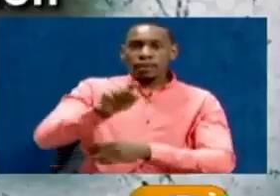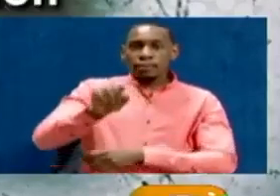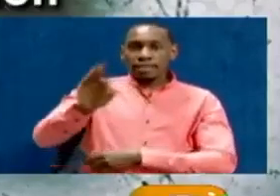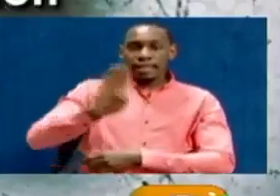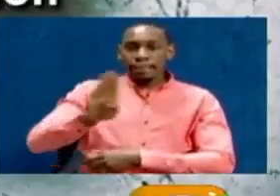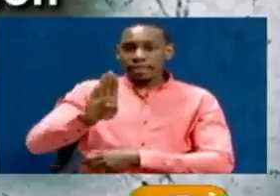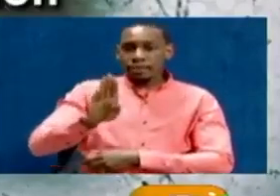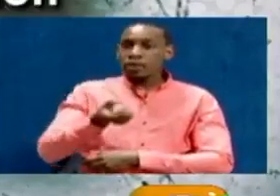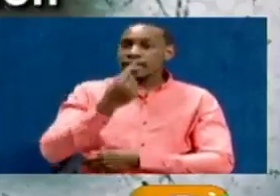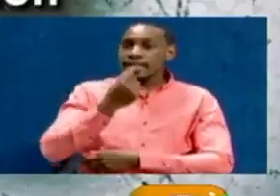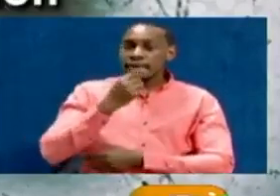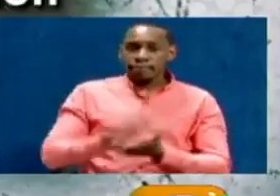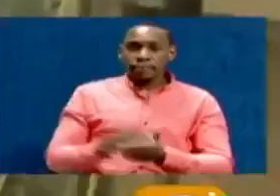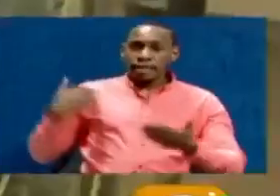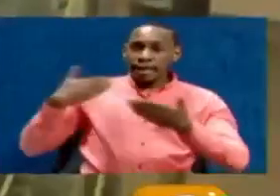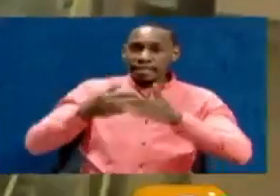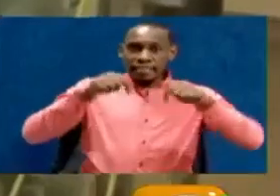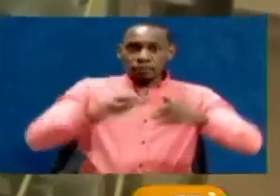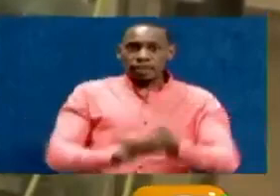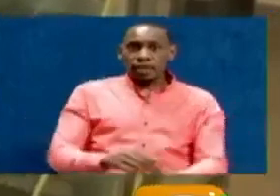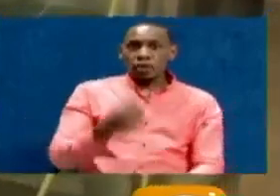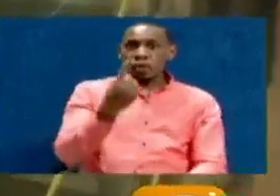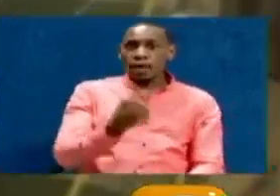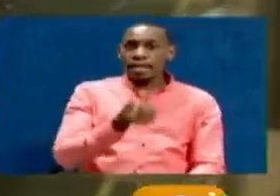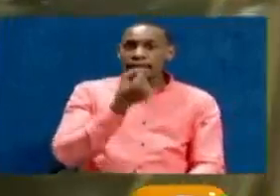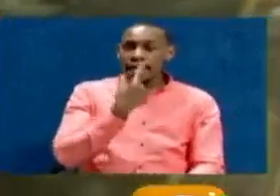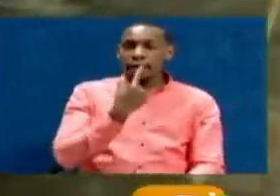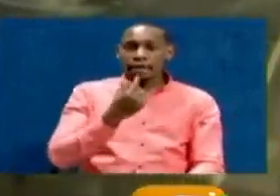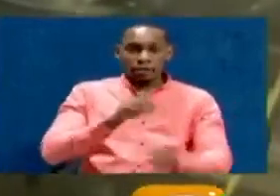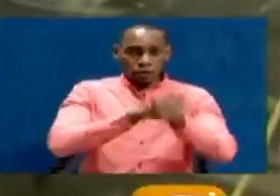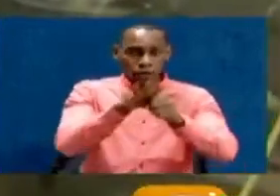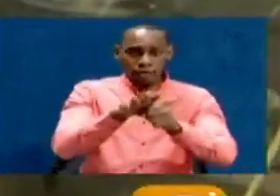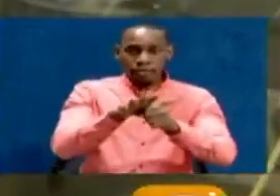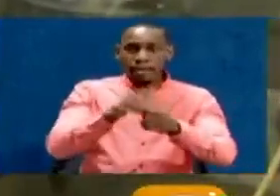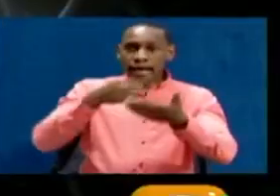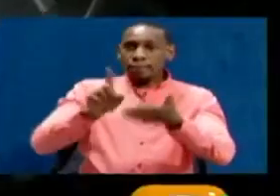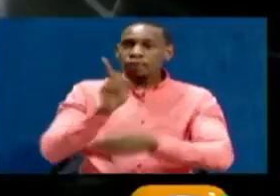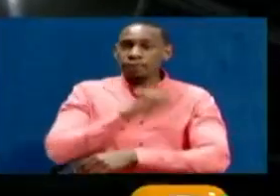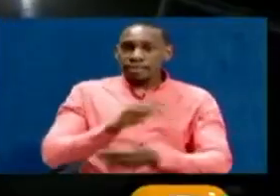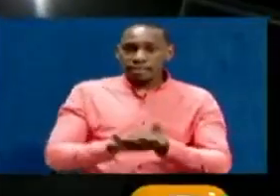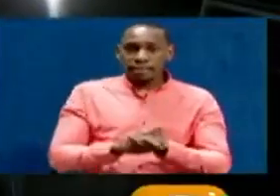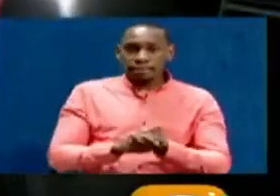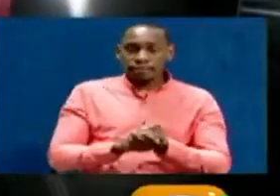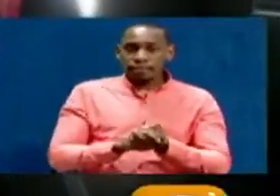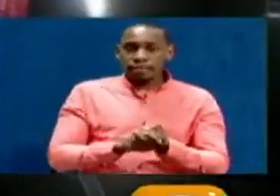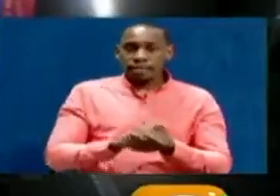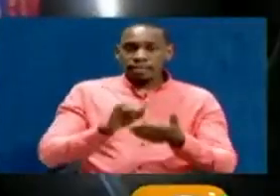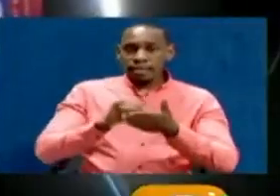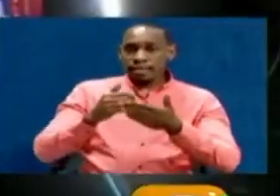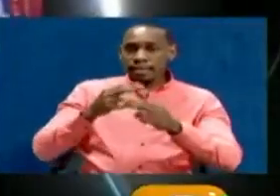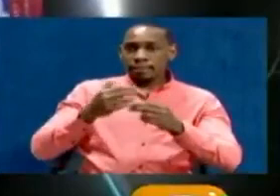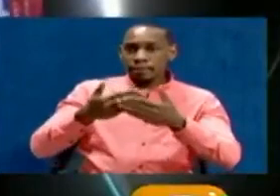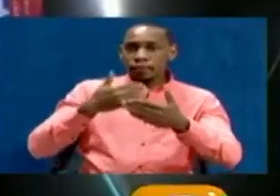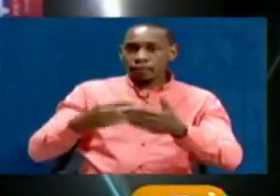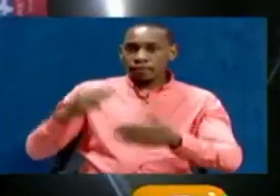.3 billion doses. To date, just one coronavirus vaccine has been approved, Sputnik V, formerly